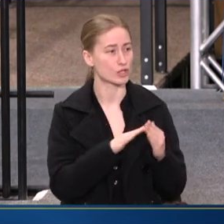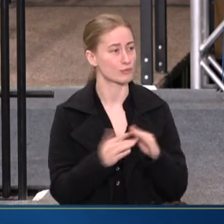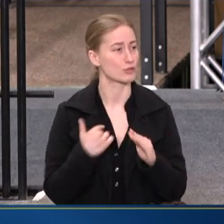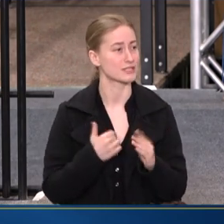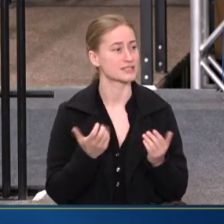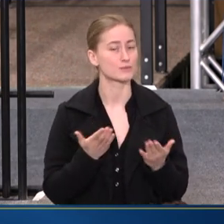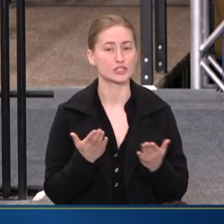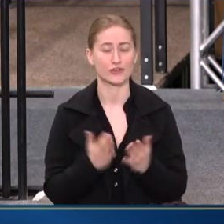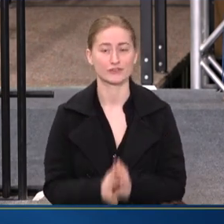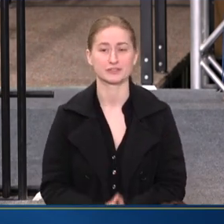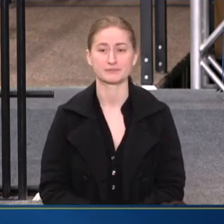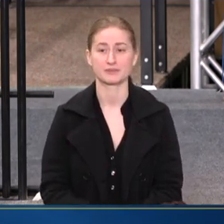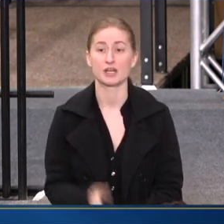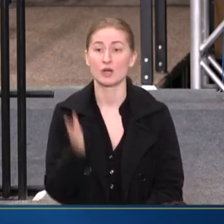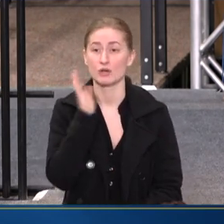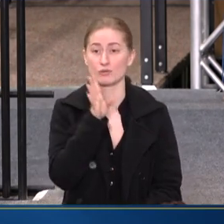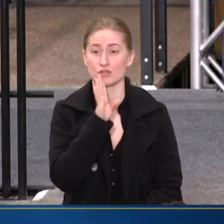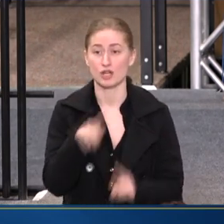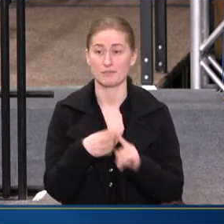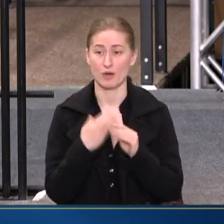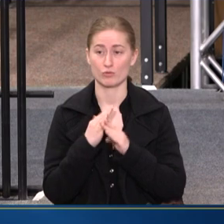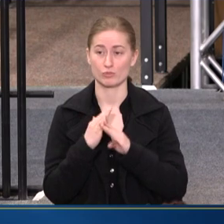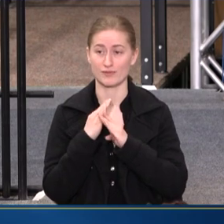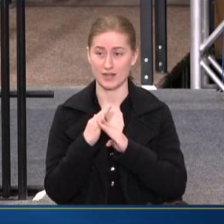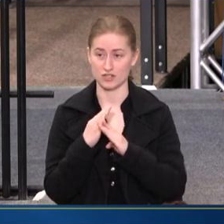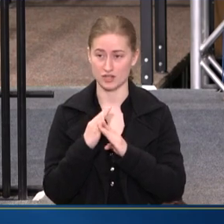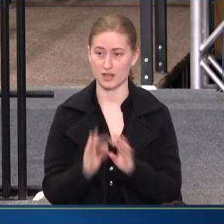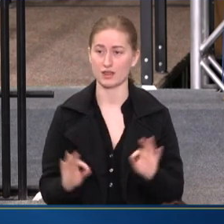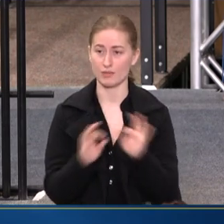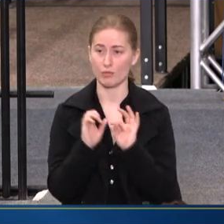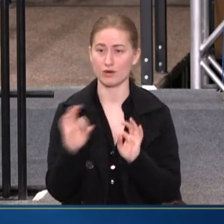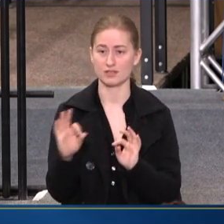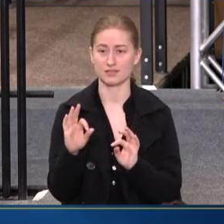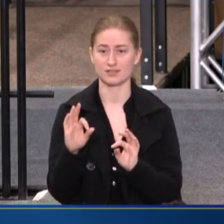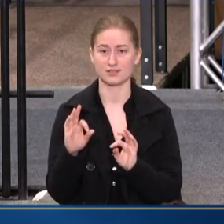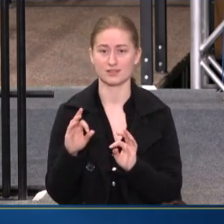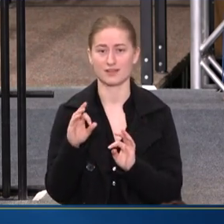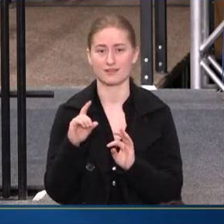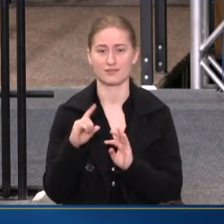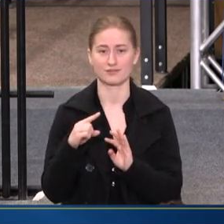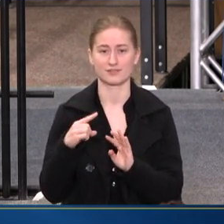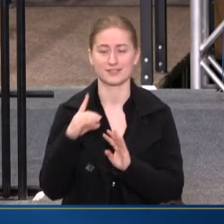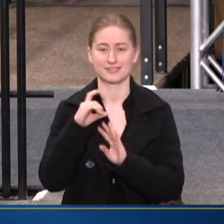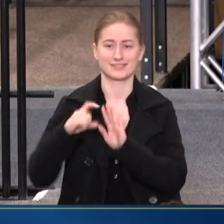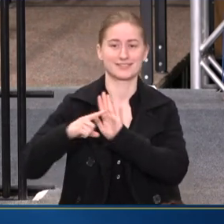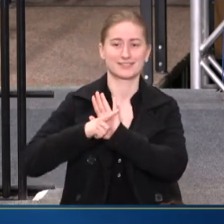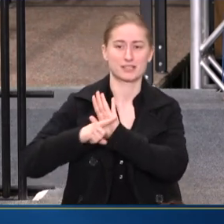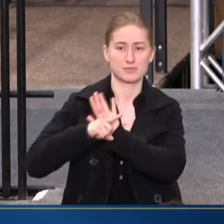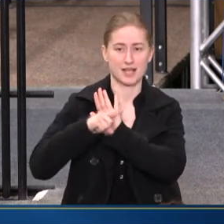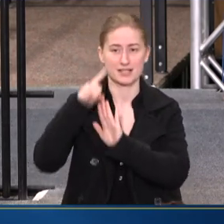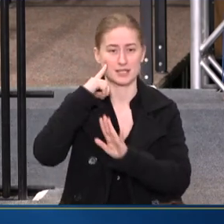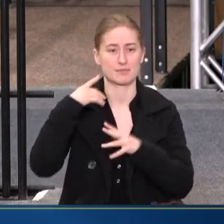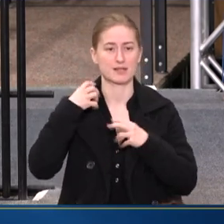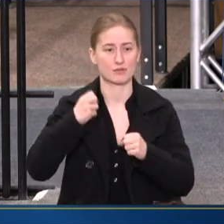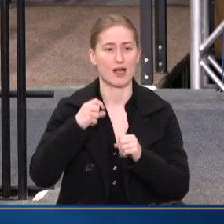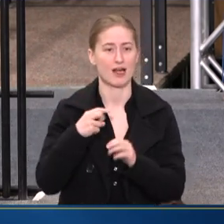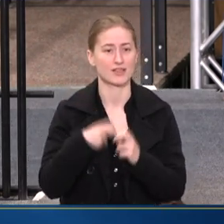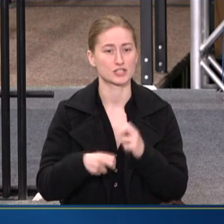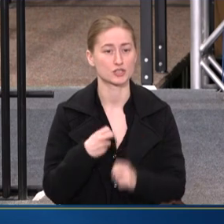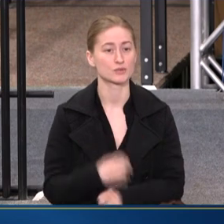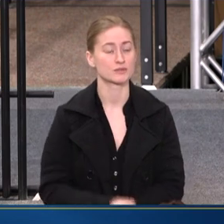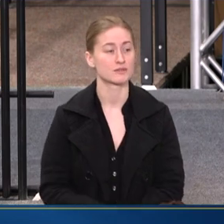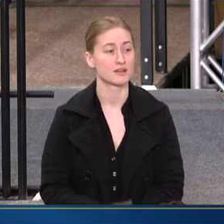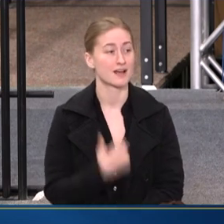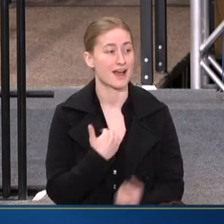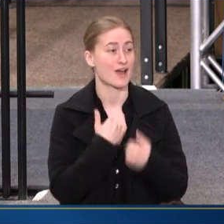SERVE. AND WE'RE GOING TO TALK ABOUT PREVENTION AND THE IMPORTANCE OF DE-STIGMATIZING MENTAL HEALTH ISSUES. I